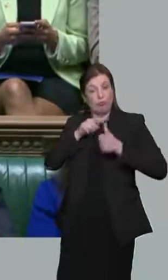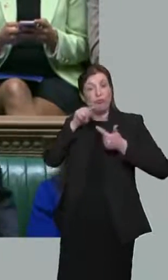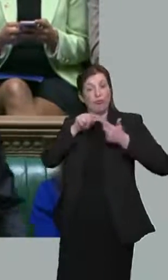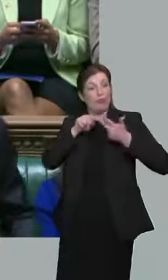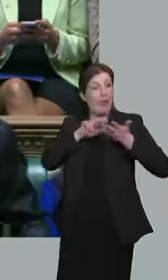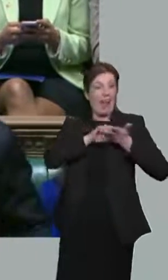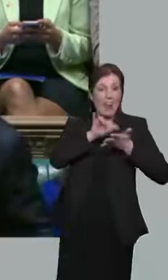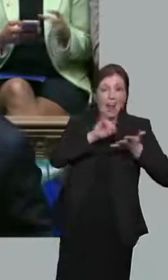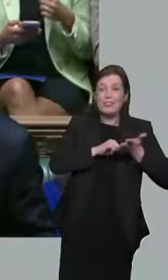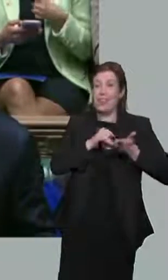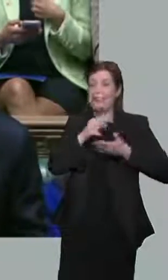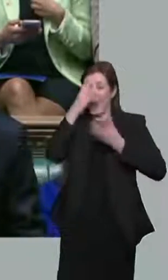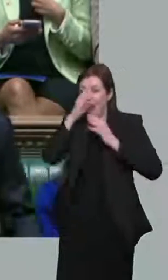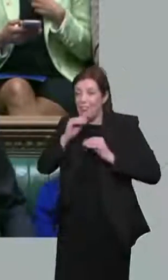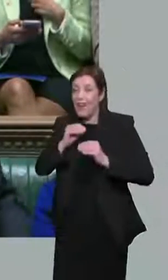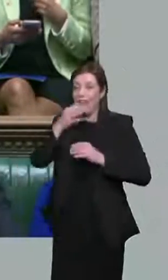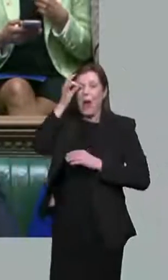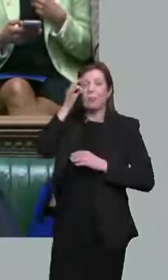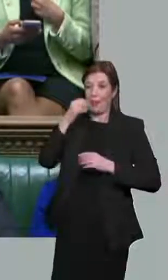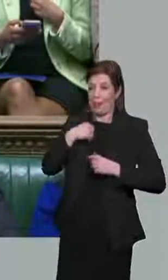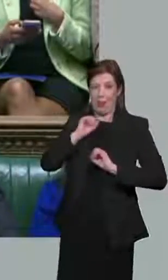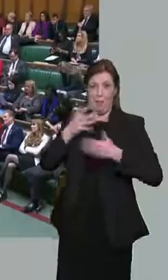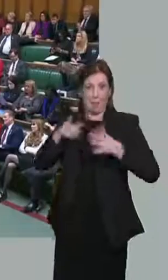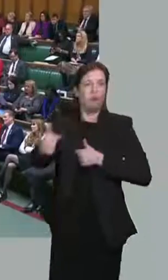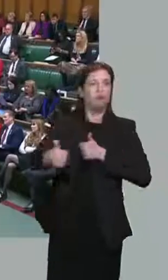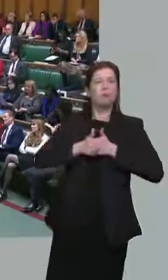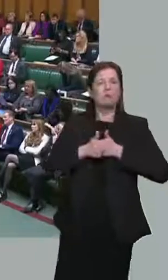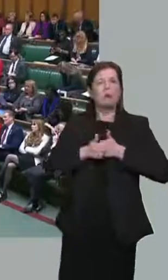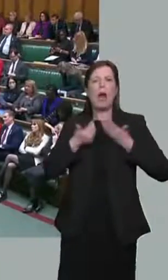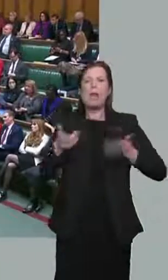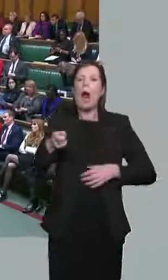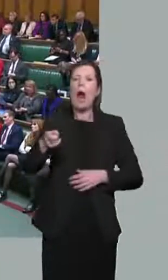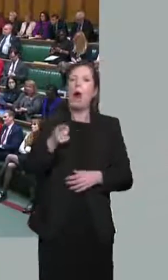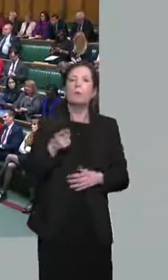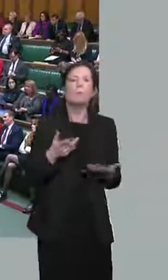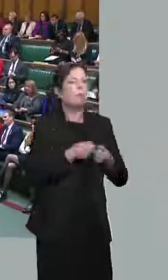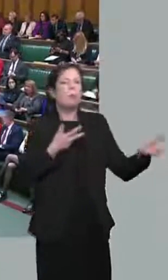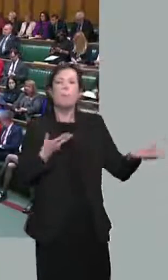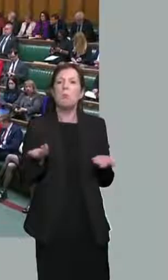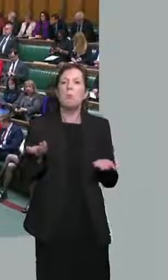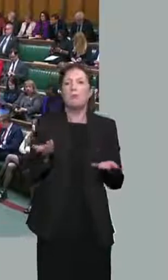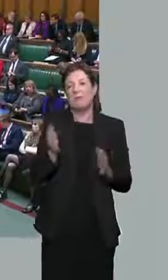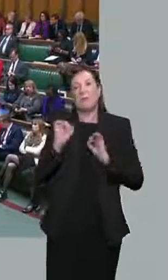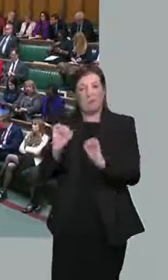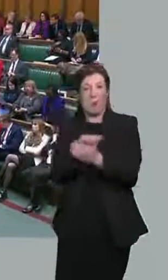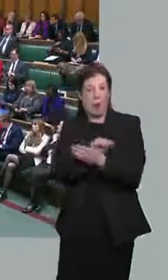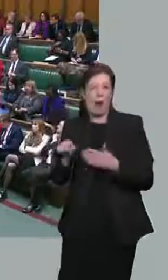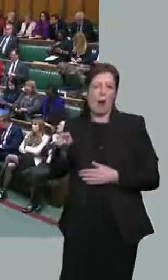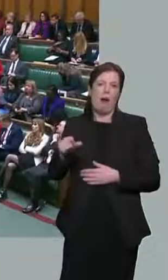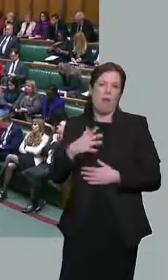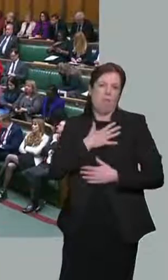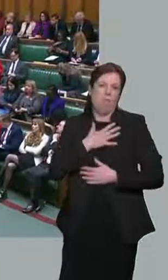they now seem unwilling to pay for them. There is a pattern there, Mr Speaker. They are always happy to spend